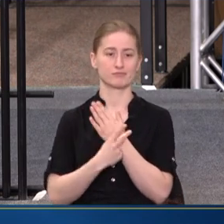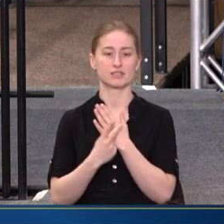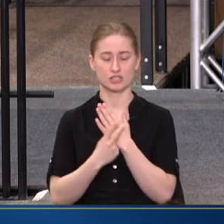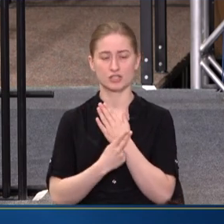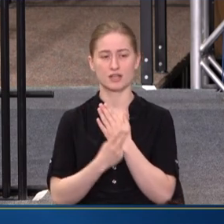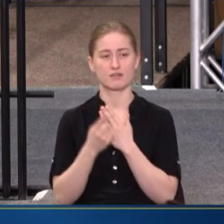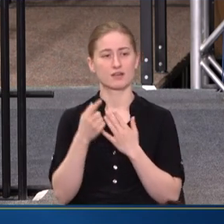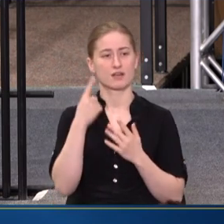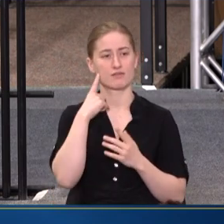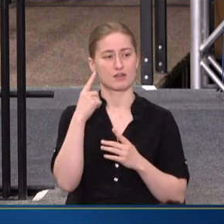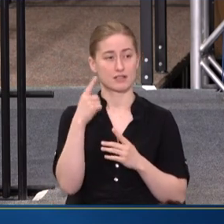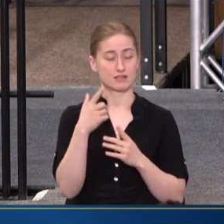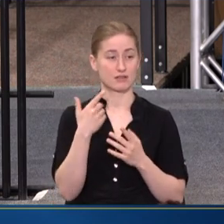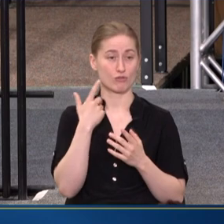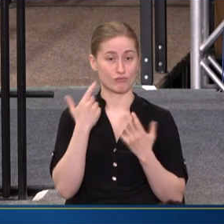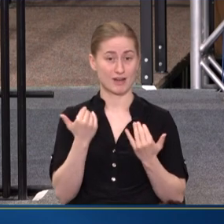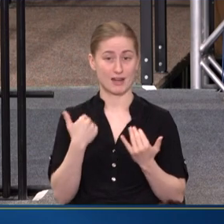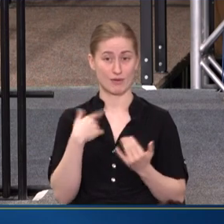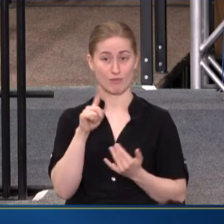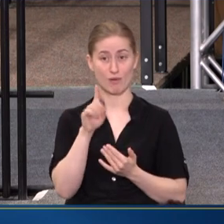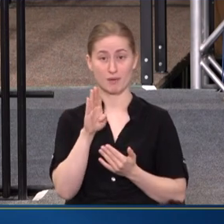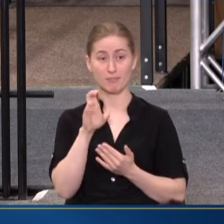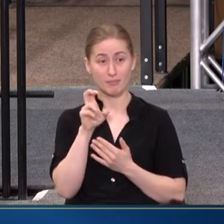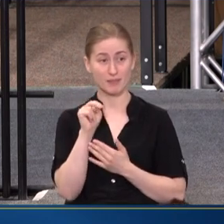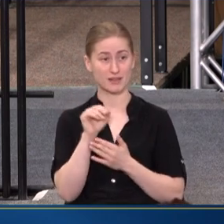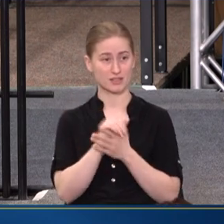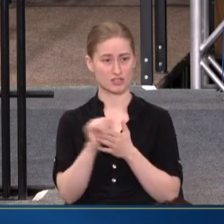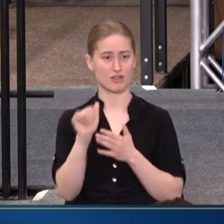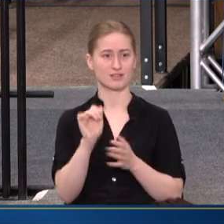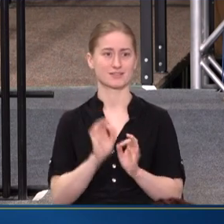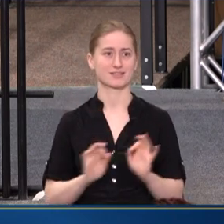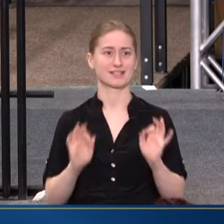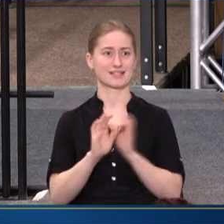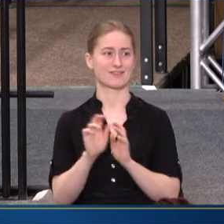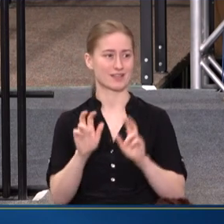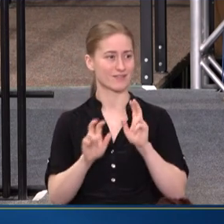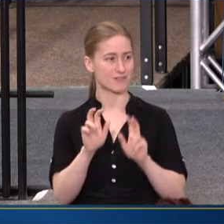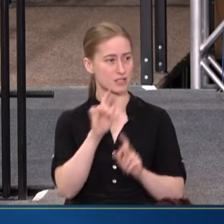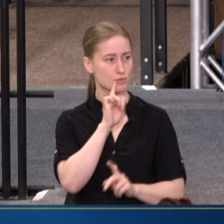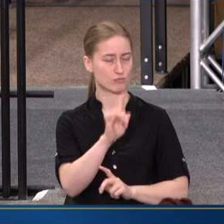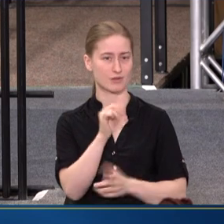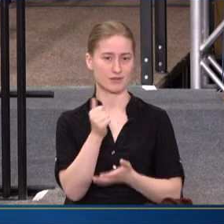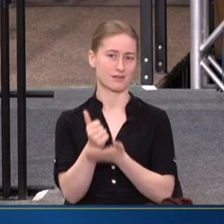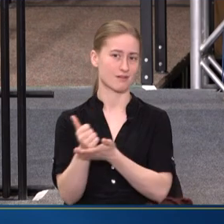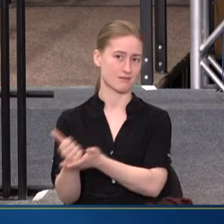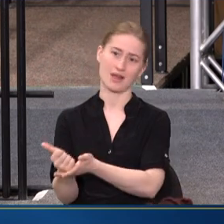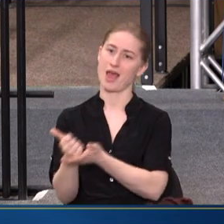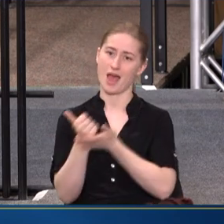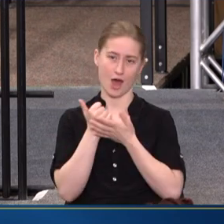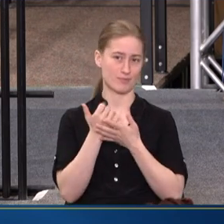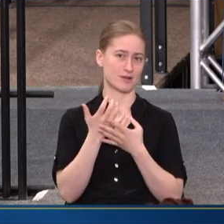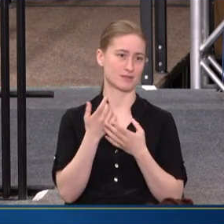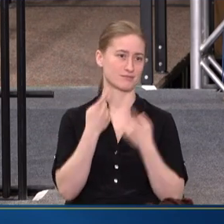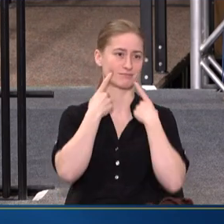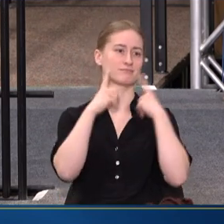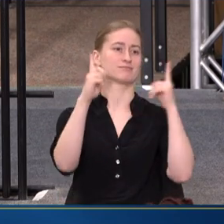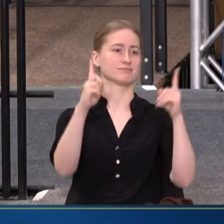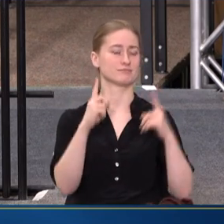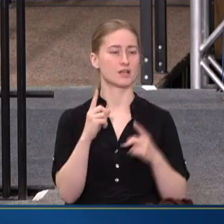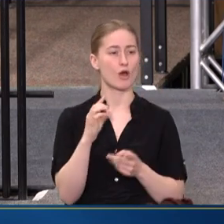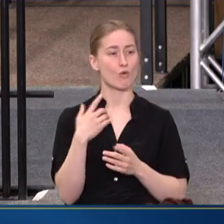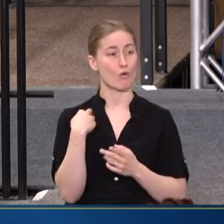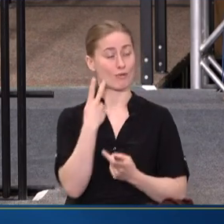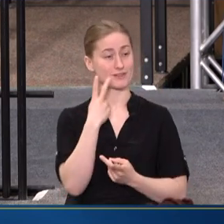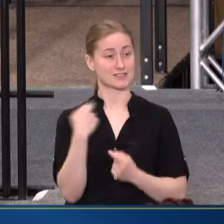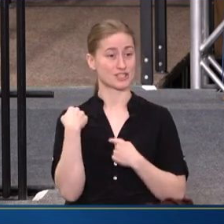PUT FORWARD ABOUT $1 BILLION. AND SO THAT IS A SIGNIFICANT INVESTMENT, REALLY, THAT HAS HELPED US TO GET HERE. WHAT WE'VE SEEN IS